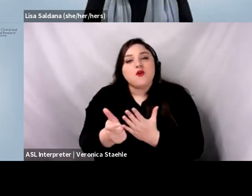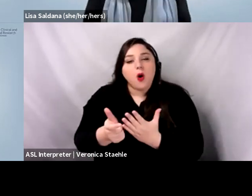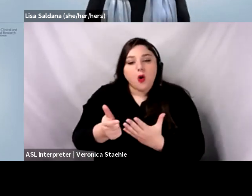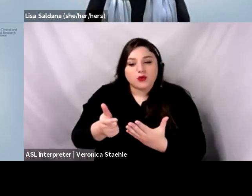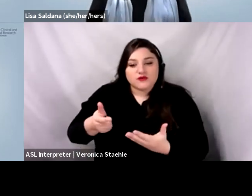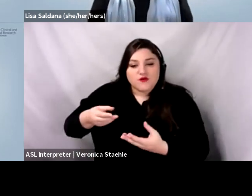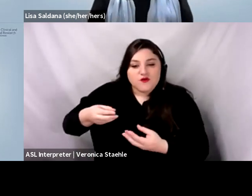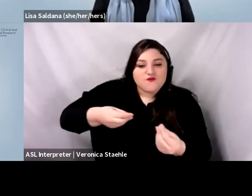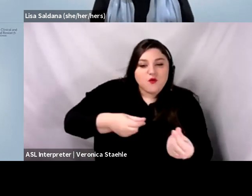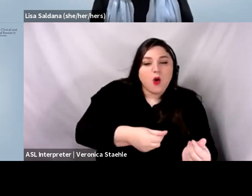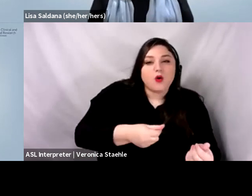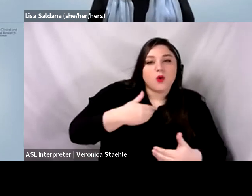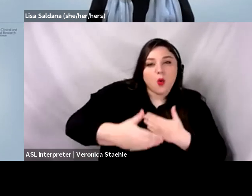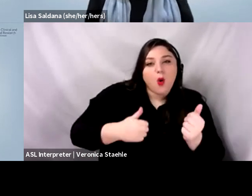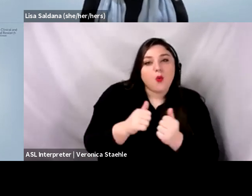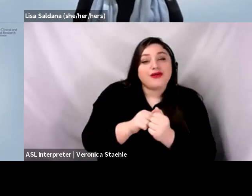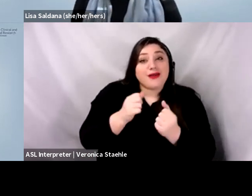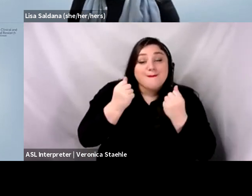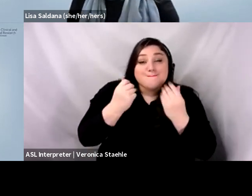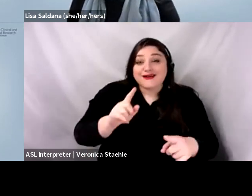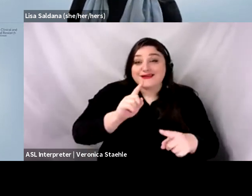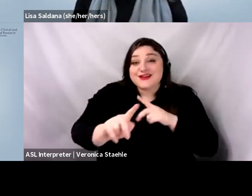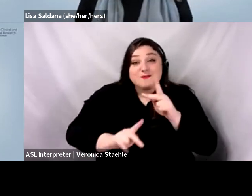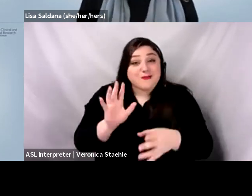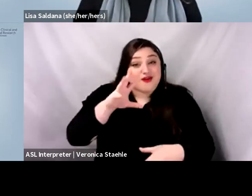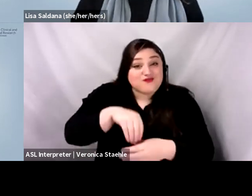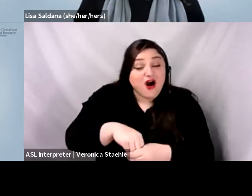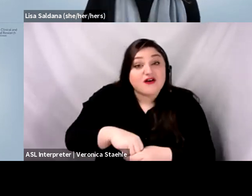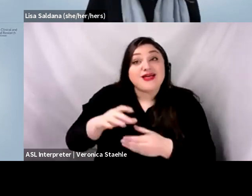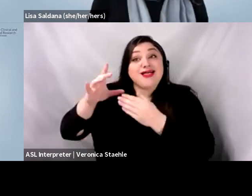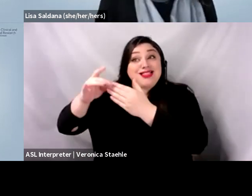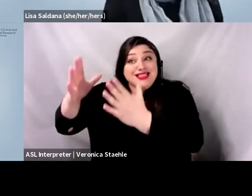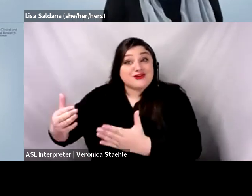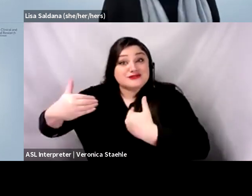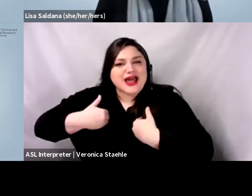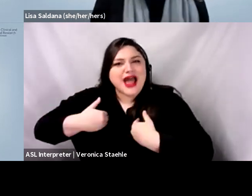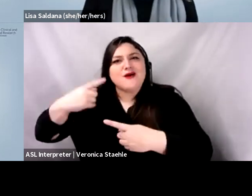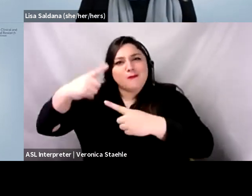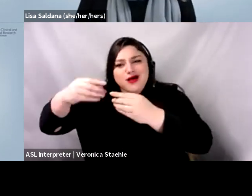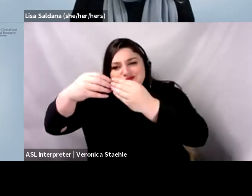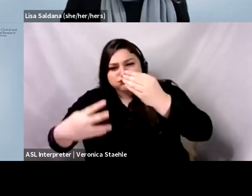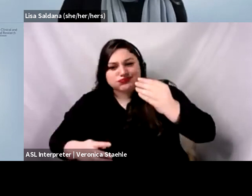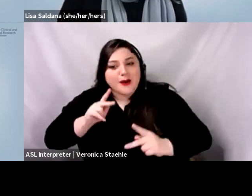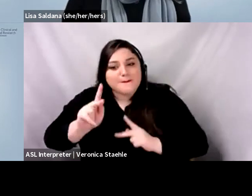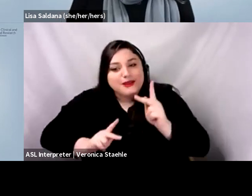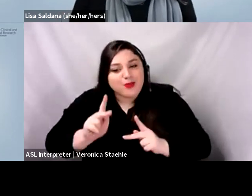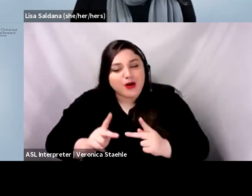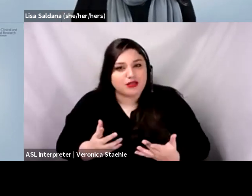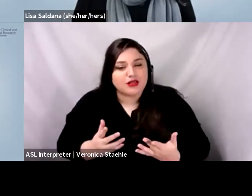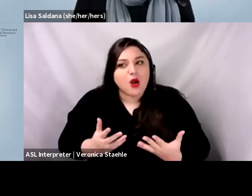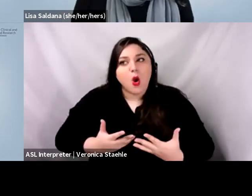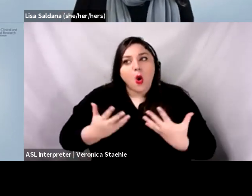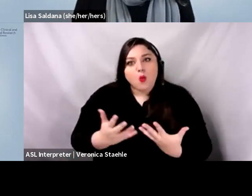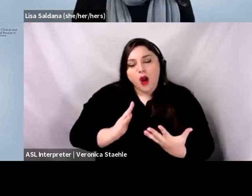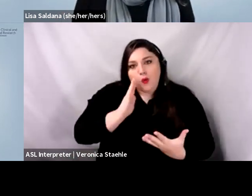mentioned, you know, organization leaders, but there are many levels and who's going to be implicated. What do they, what to give up in order